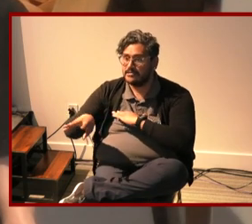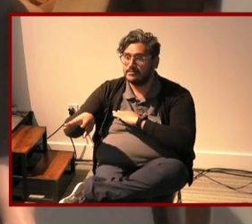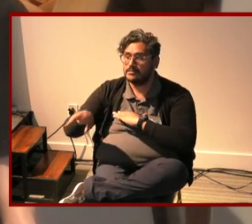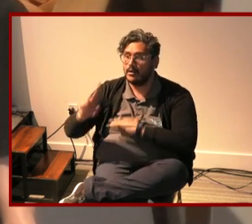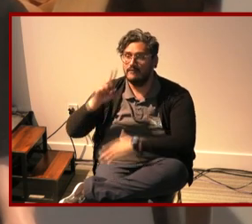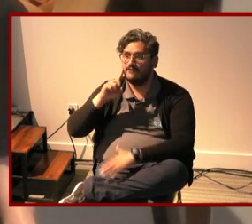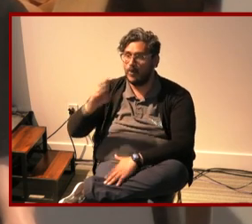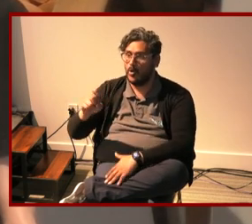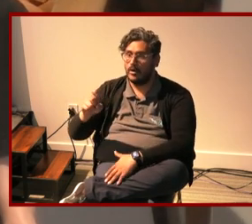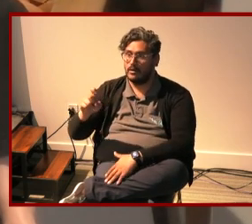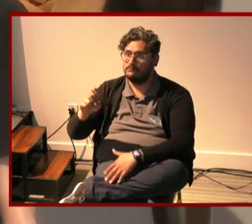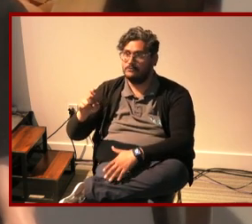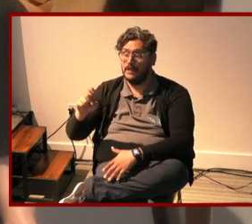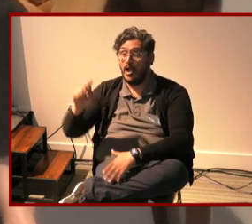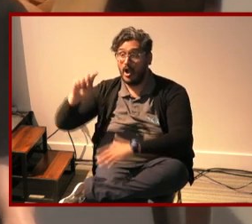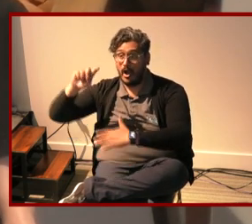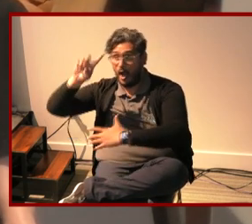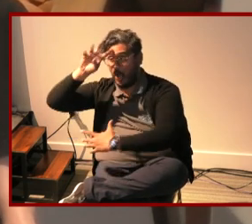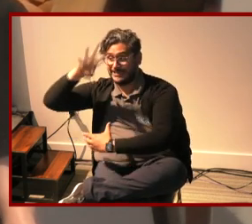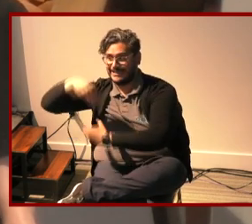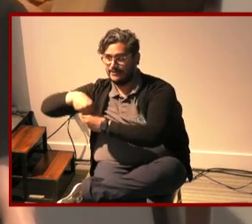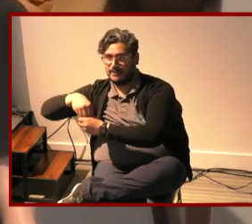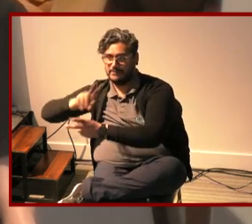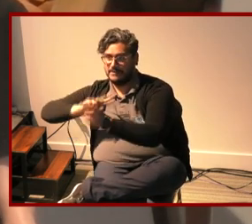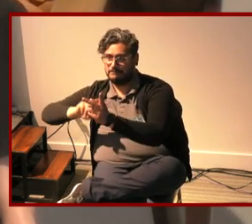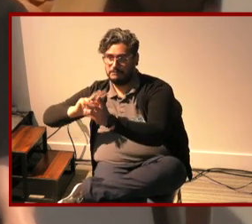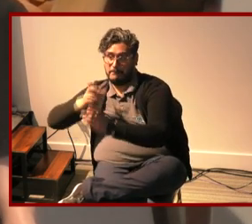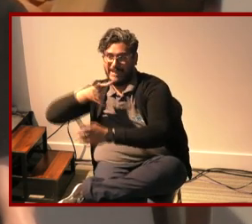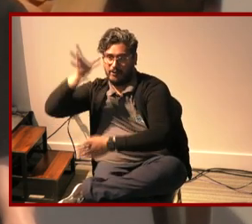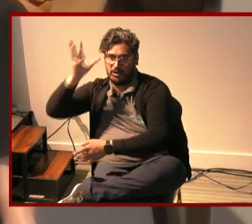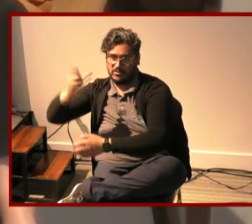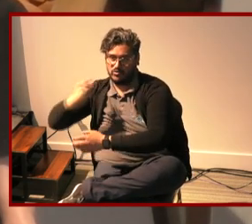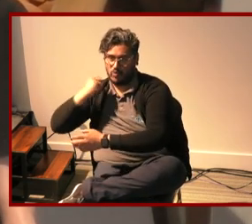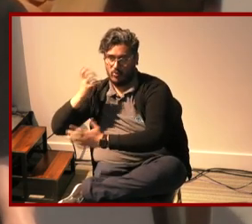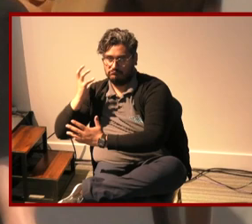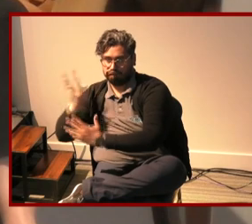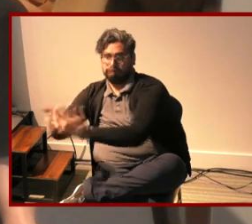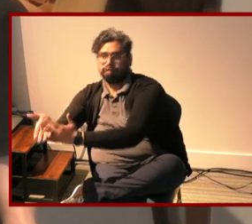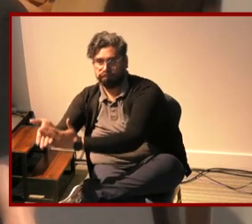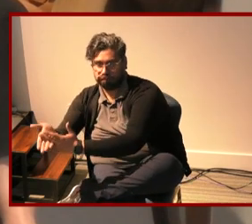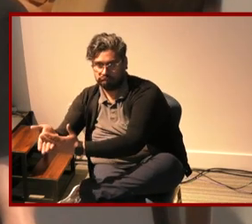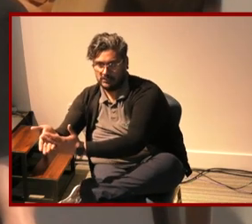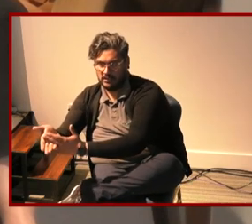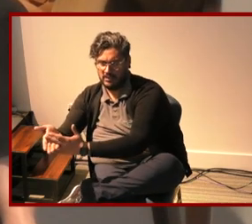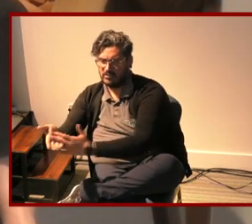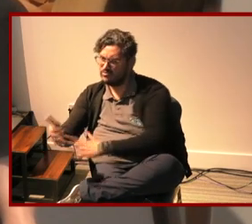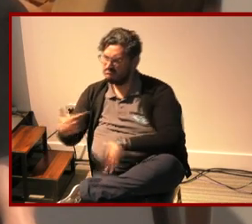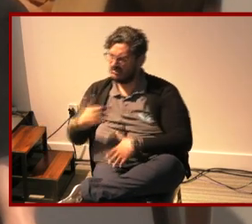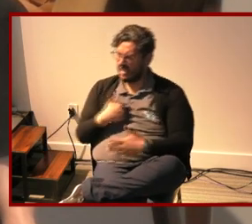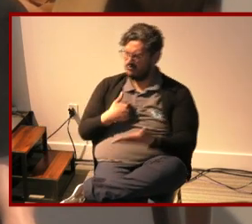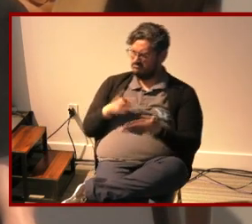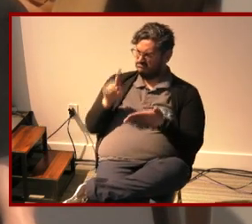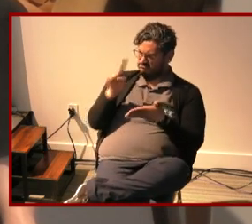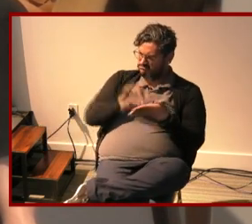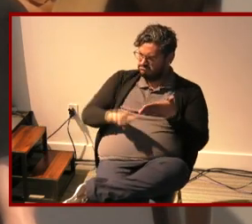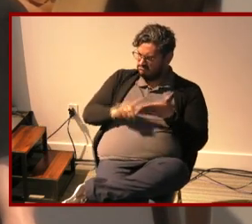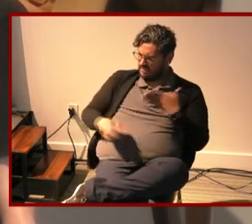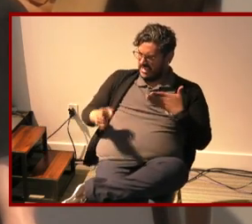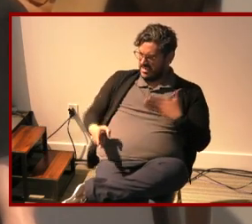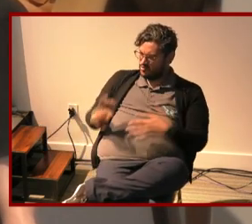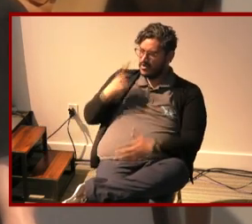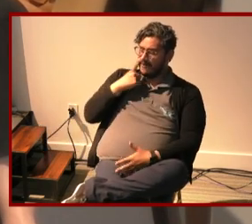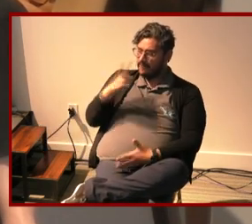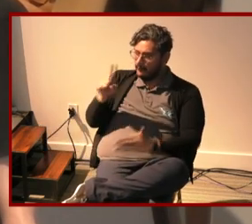autism among children um and when i as i was researching this history of tracing